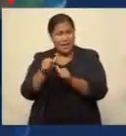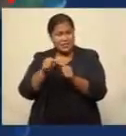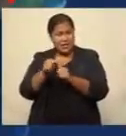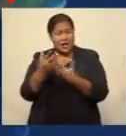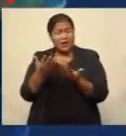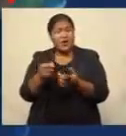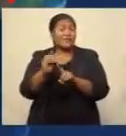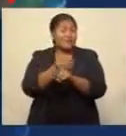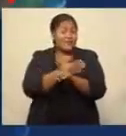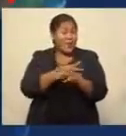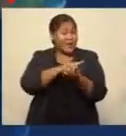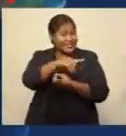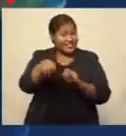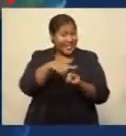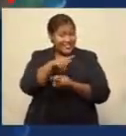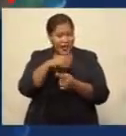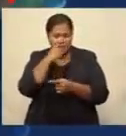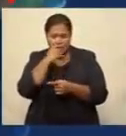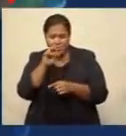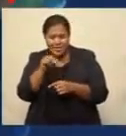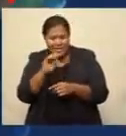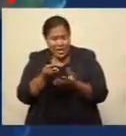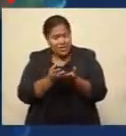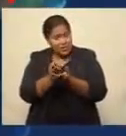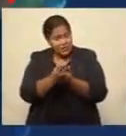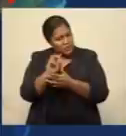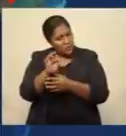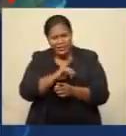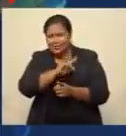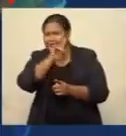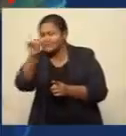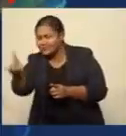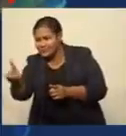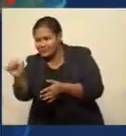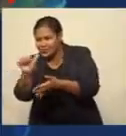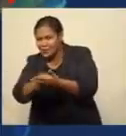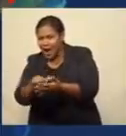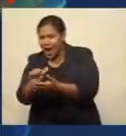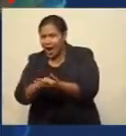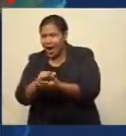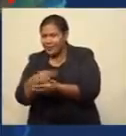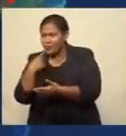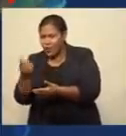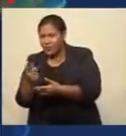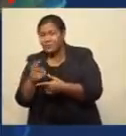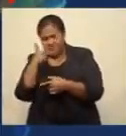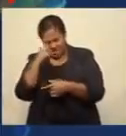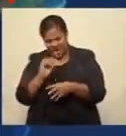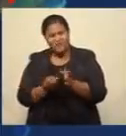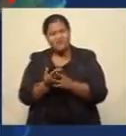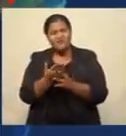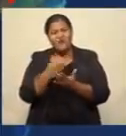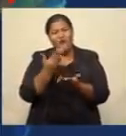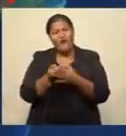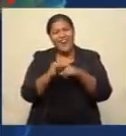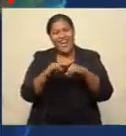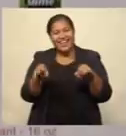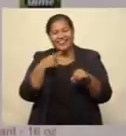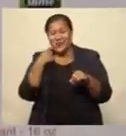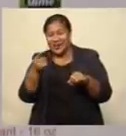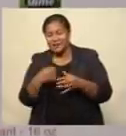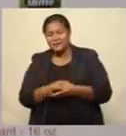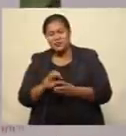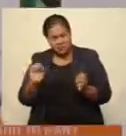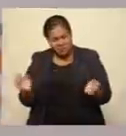that need the services, they don't need to come to the hardware store to place an order. This could all be done through an online platform. So we